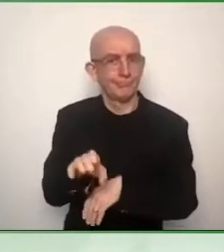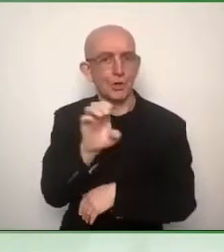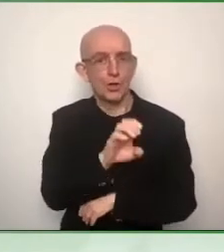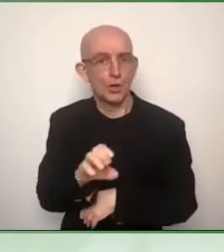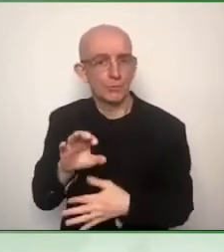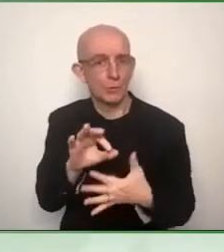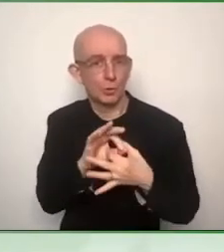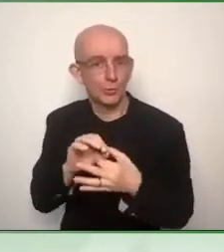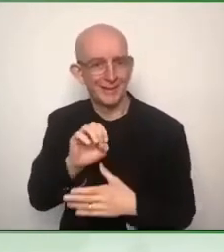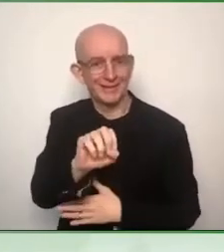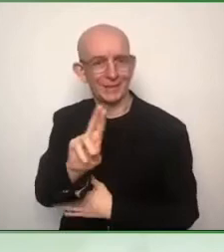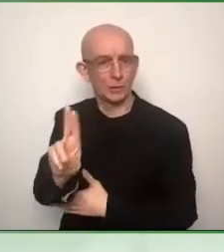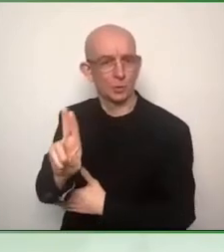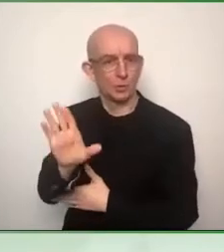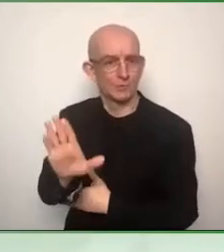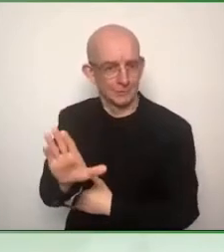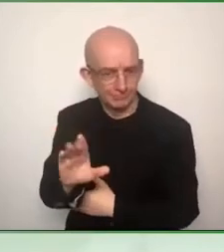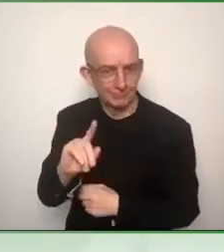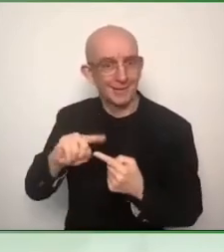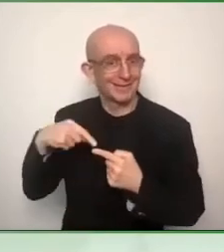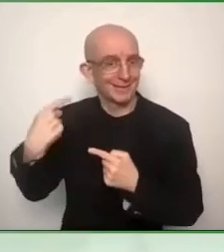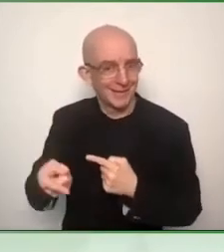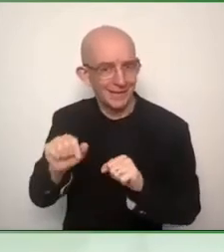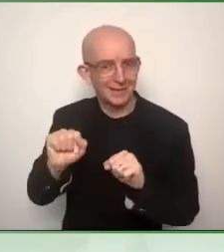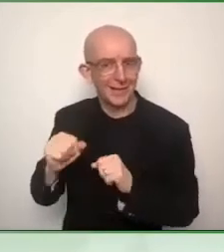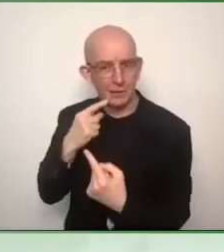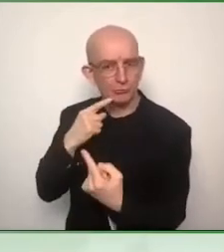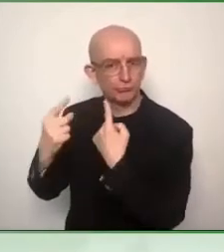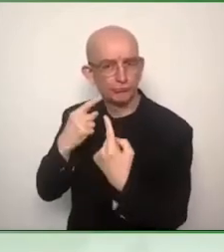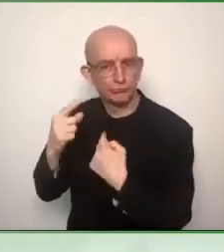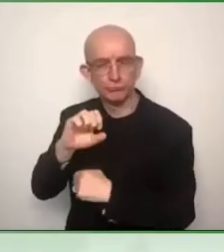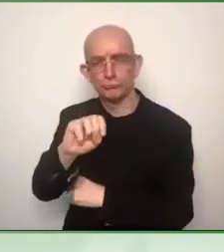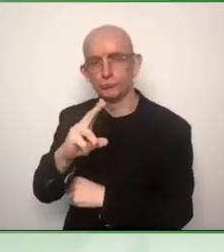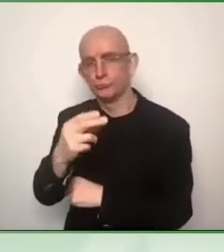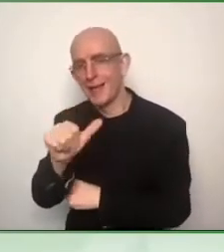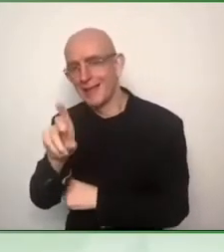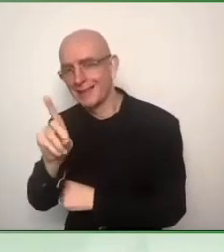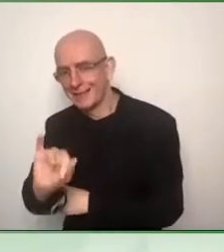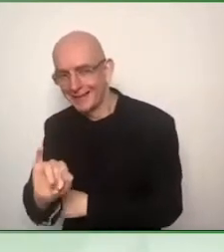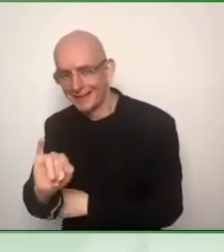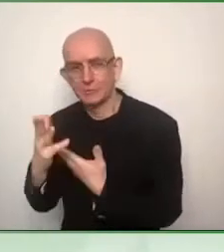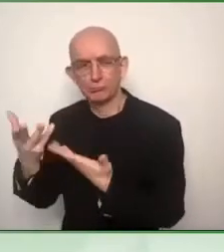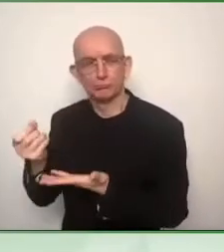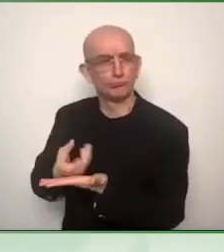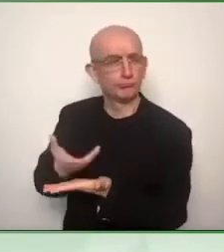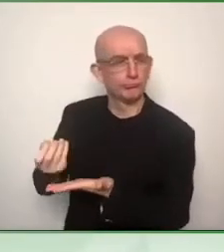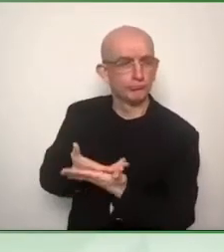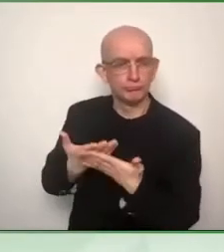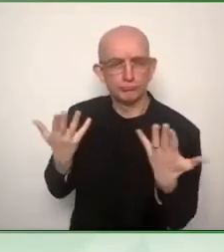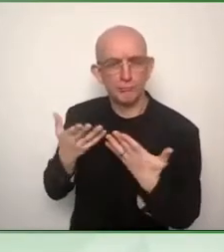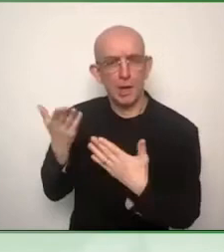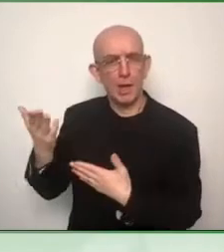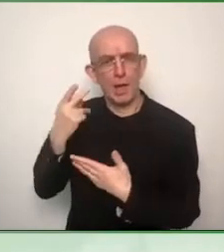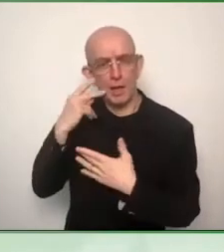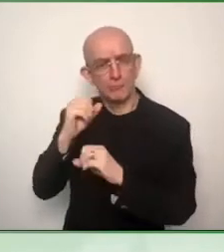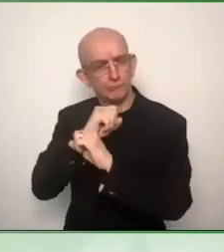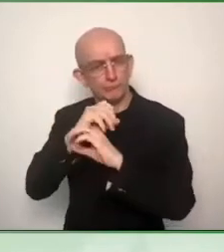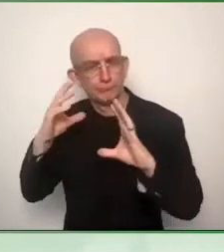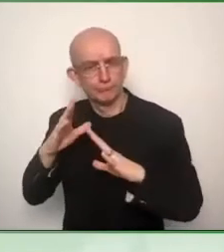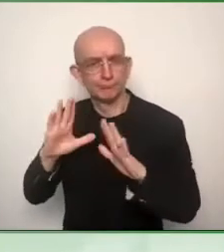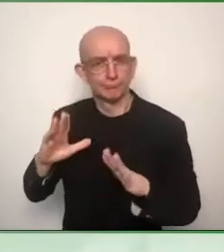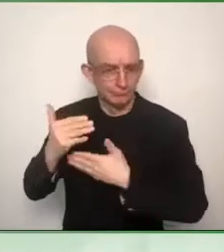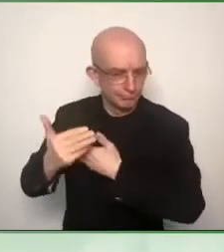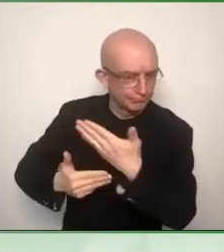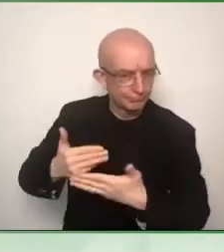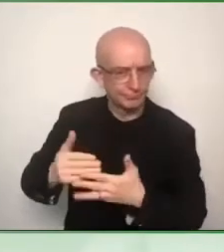introduction in the right way, is working for Amazon.com. He will give us a closer description of his job there